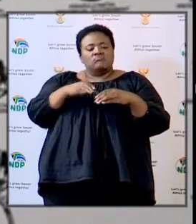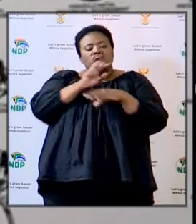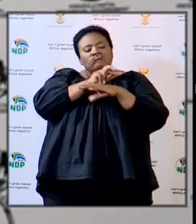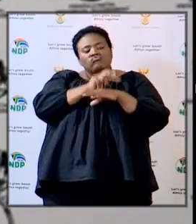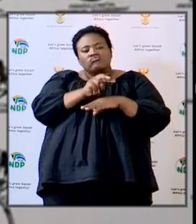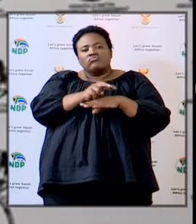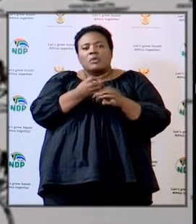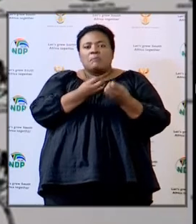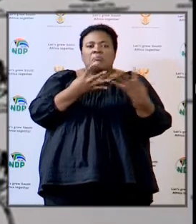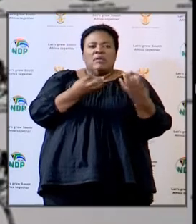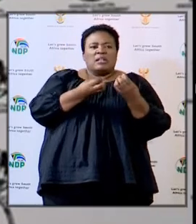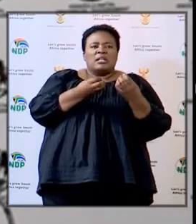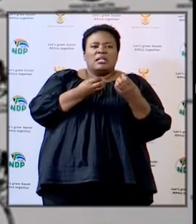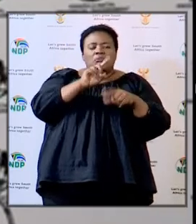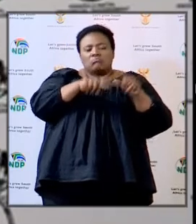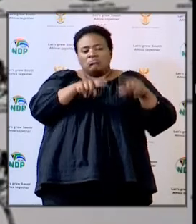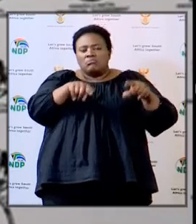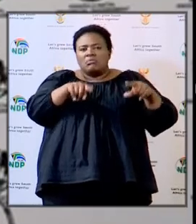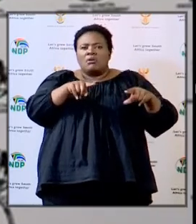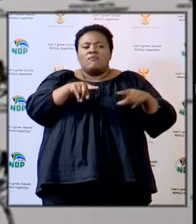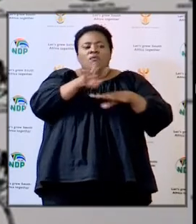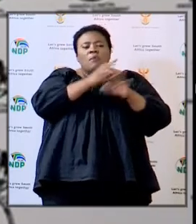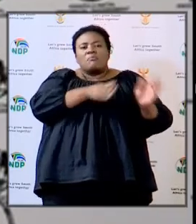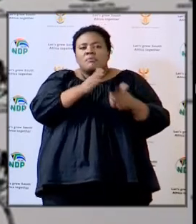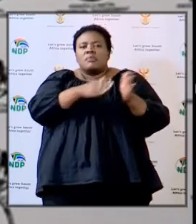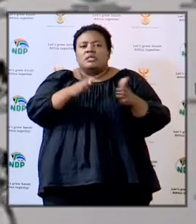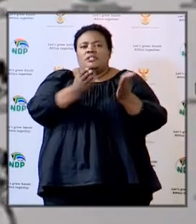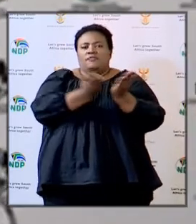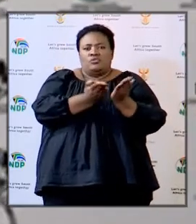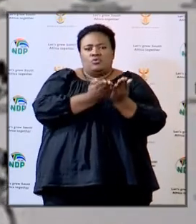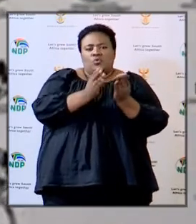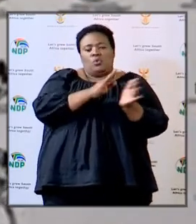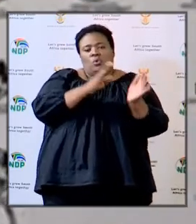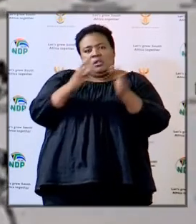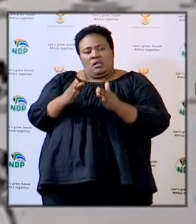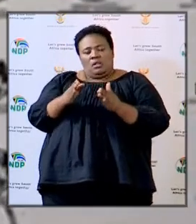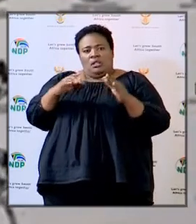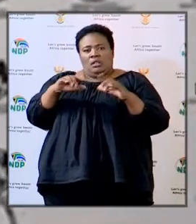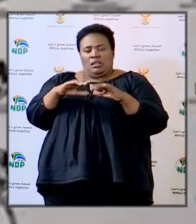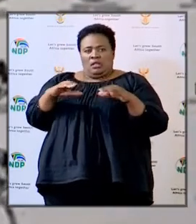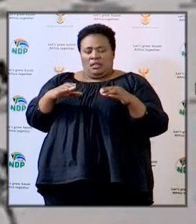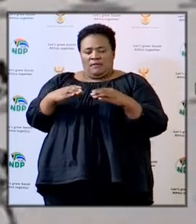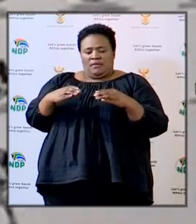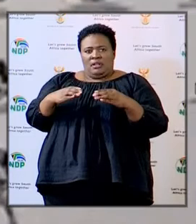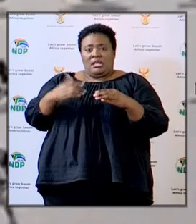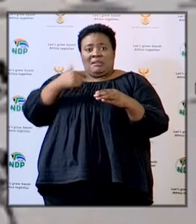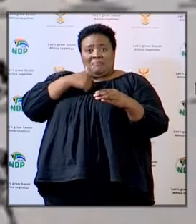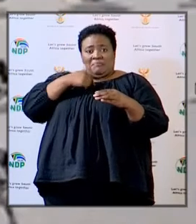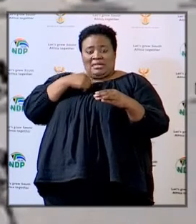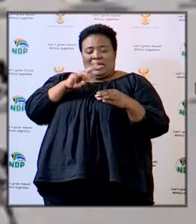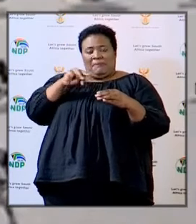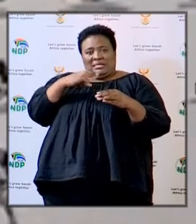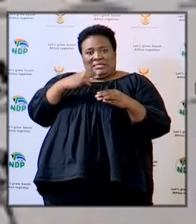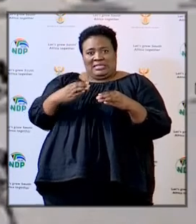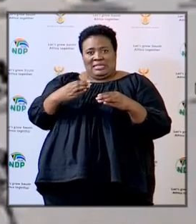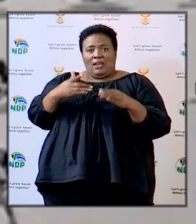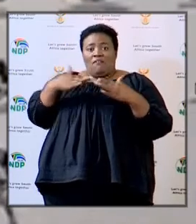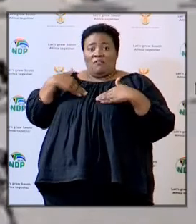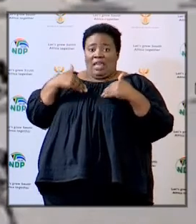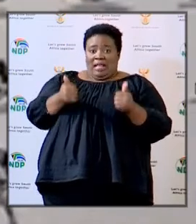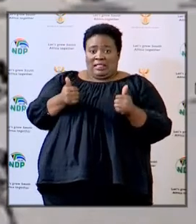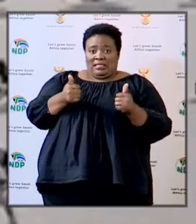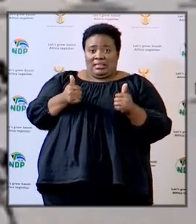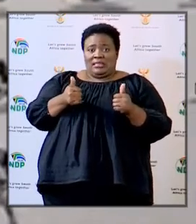look into various aspects of preparation for our schools secondly it's a level of bilaterals between myself and the MEC